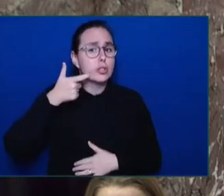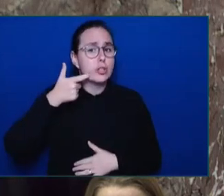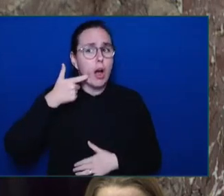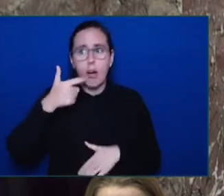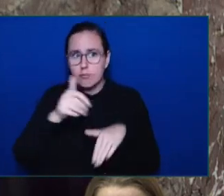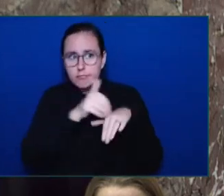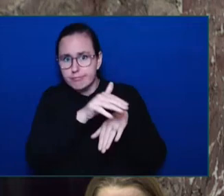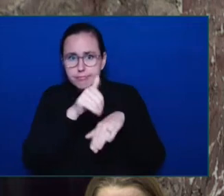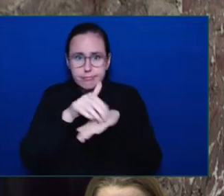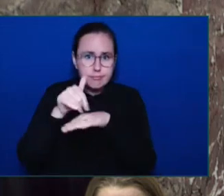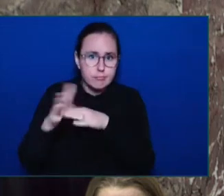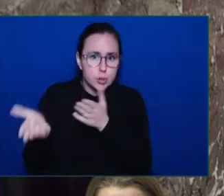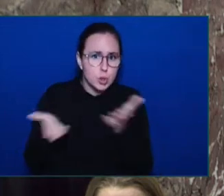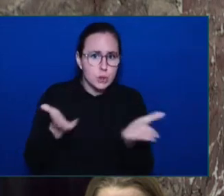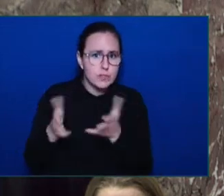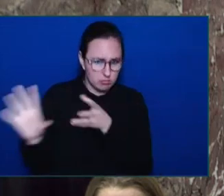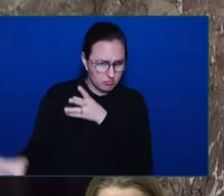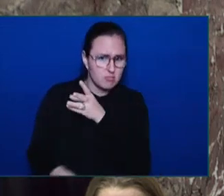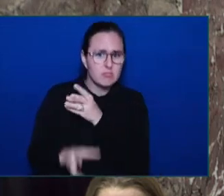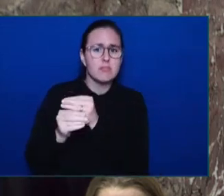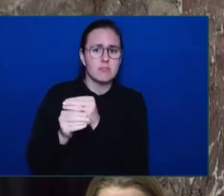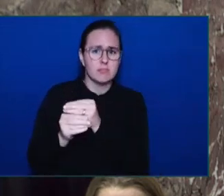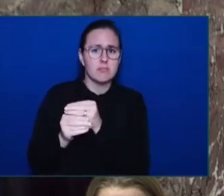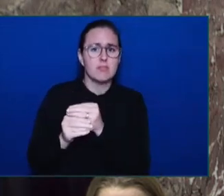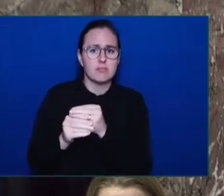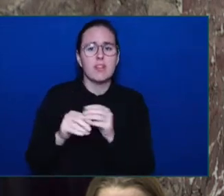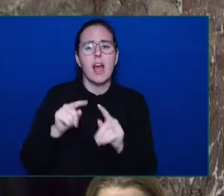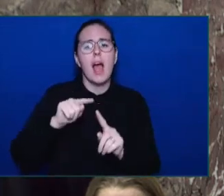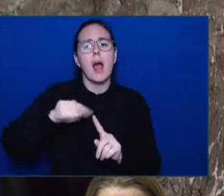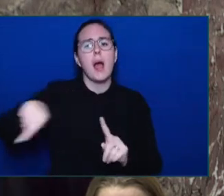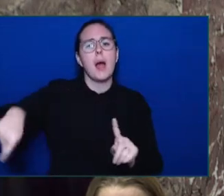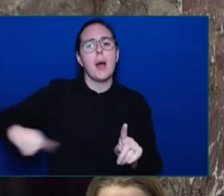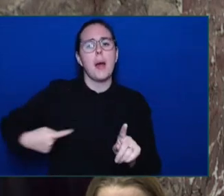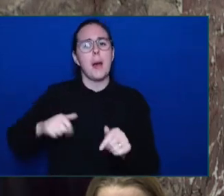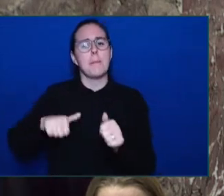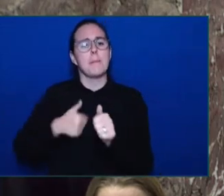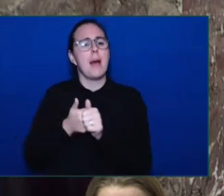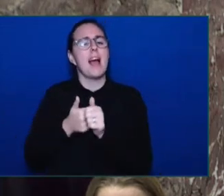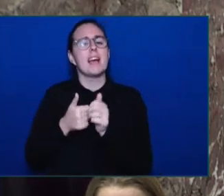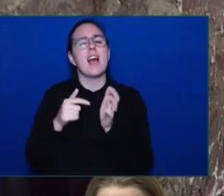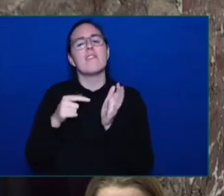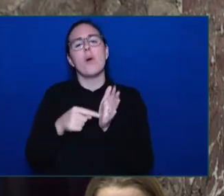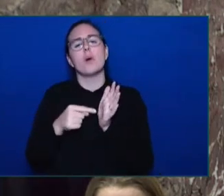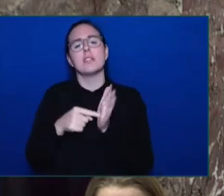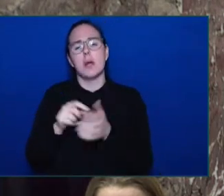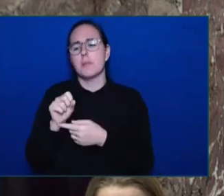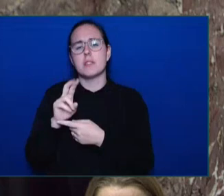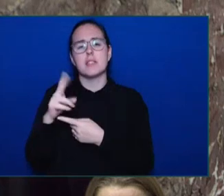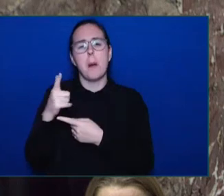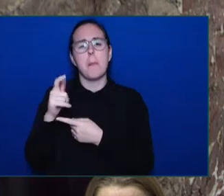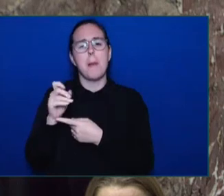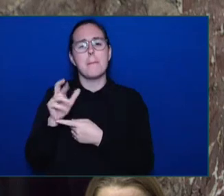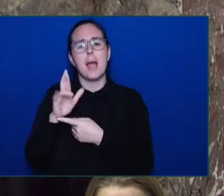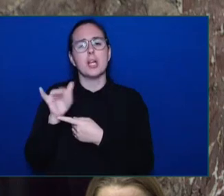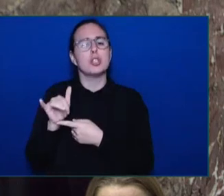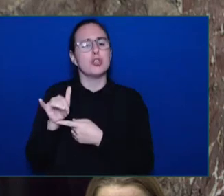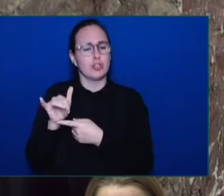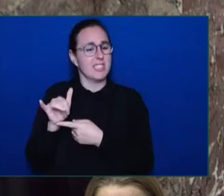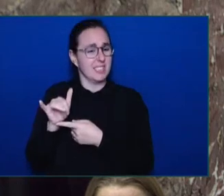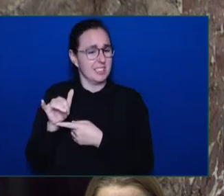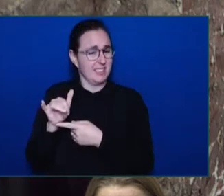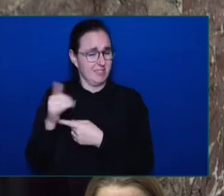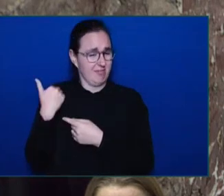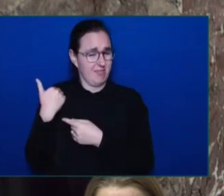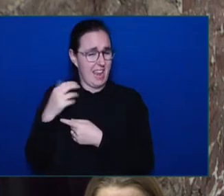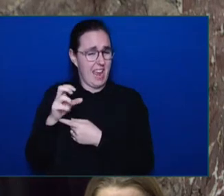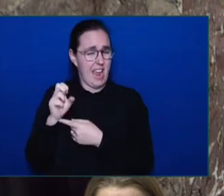estimates in this House. We've added in 2021 to BC EHS 539 permanent regular full-time paramedic